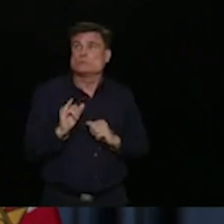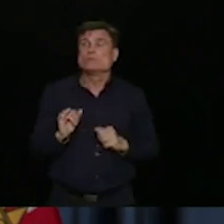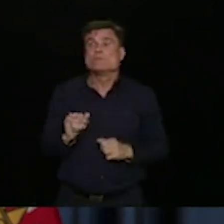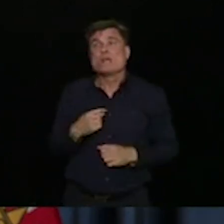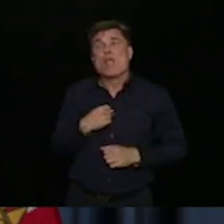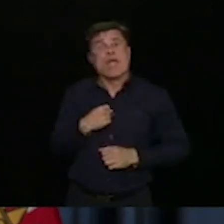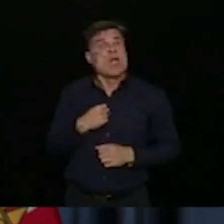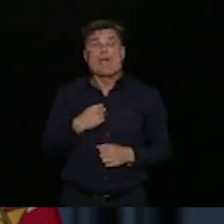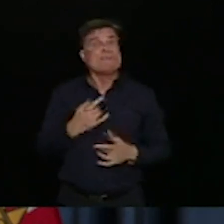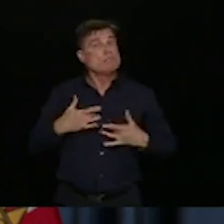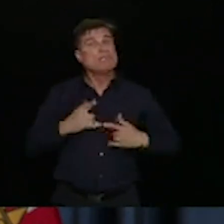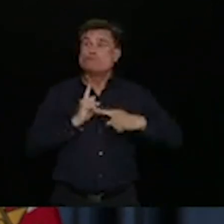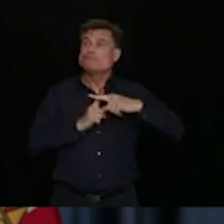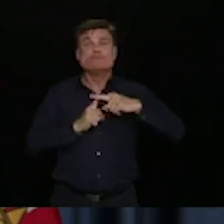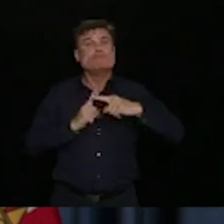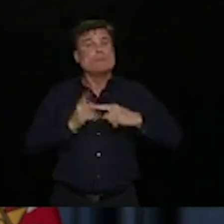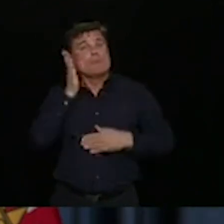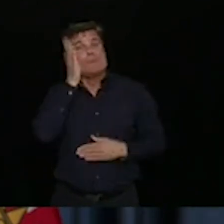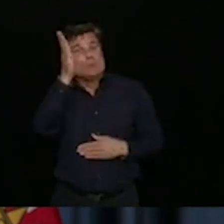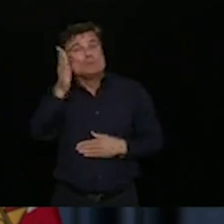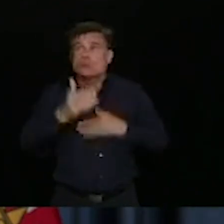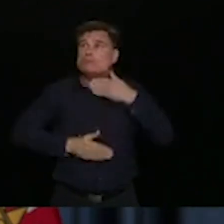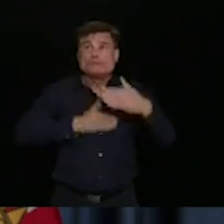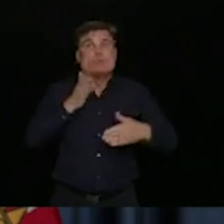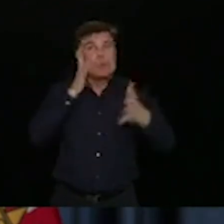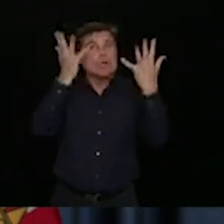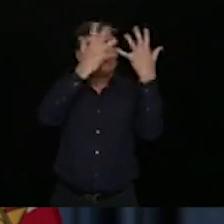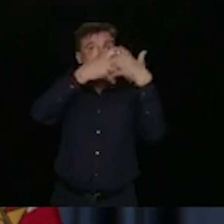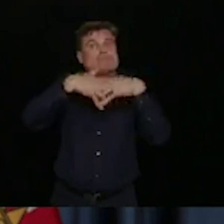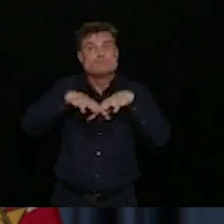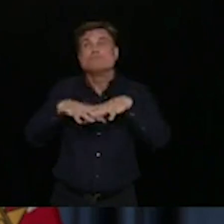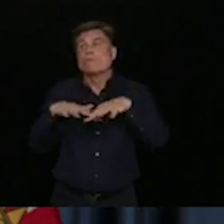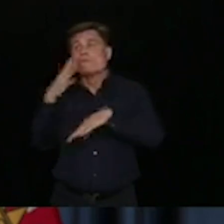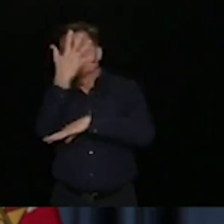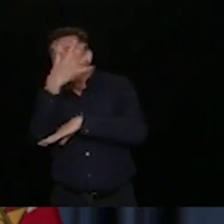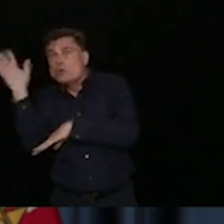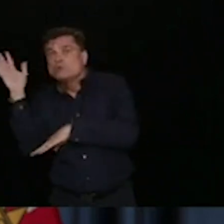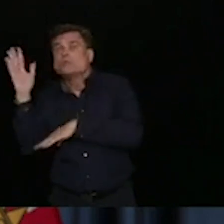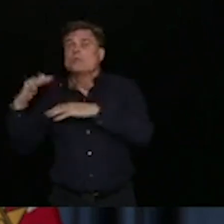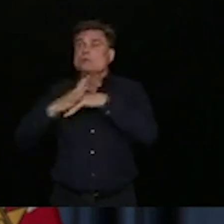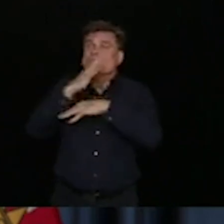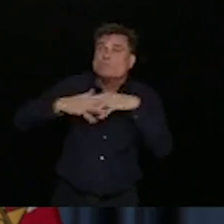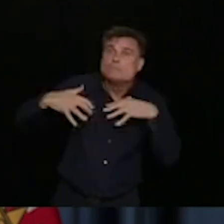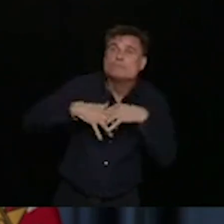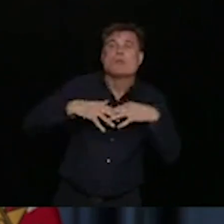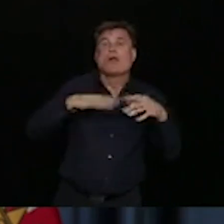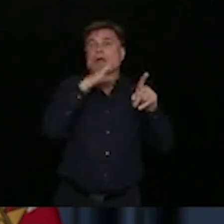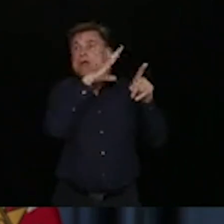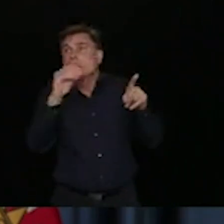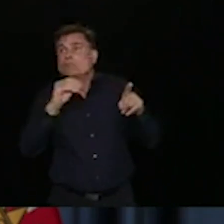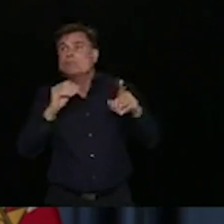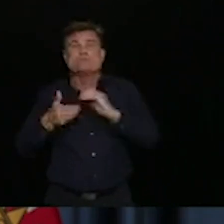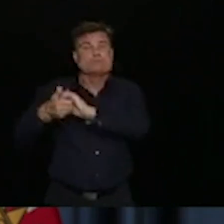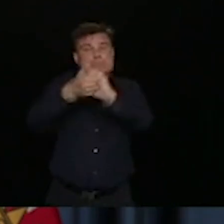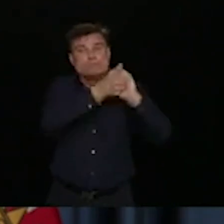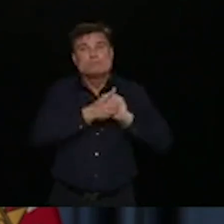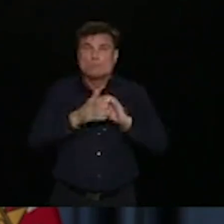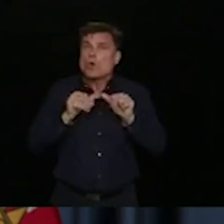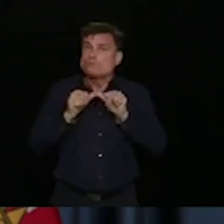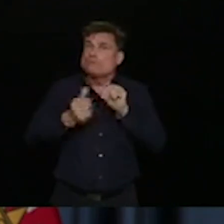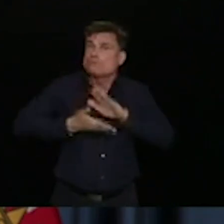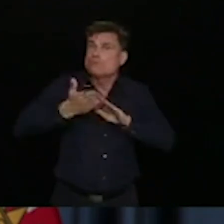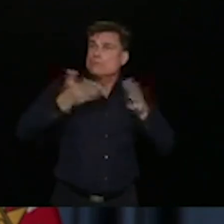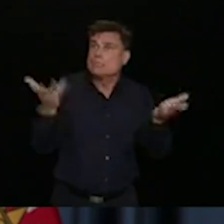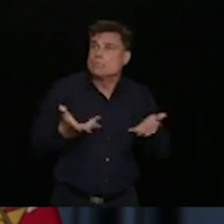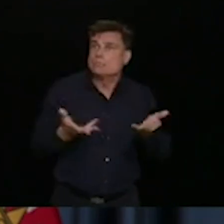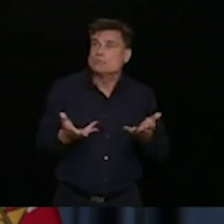future. Mass timber is an area that the industry said they wanted to pursue. I believe that more value and less volume is the only